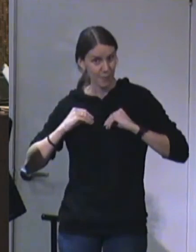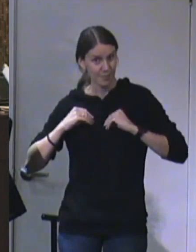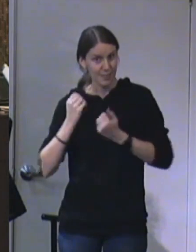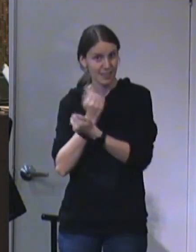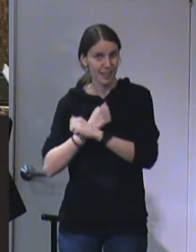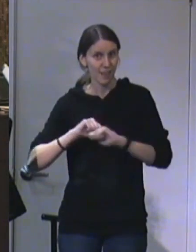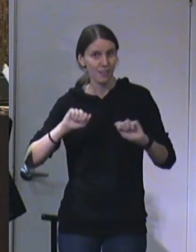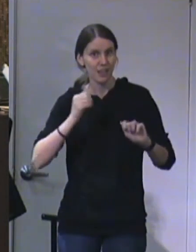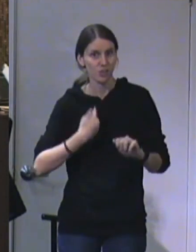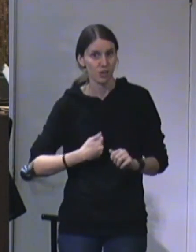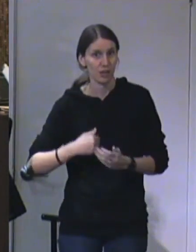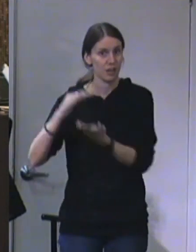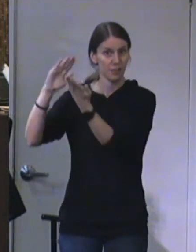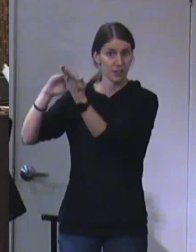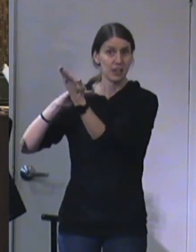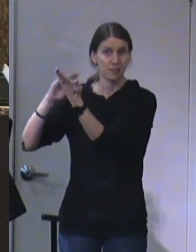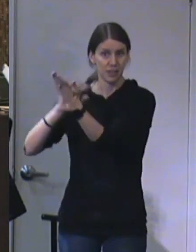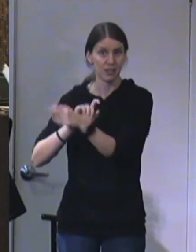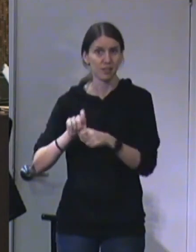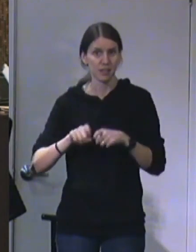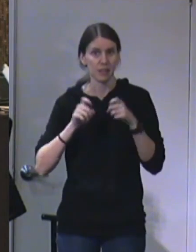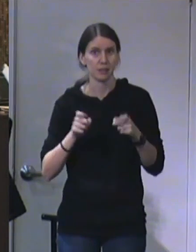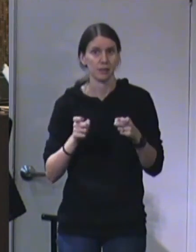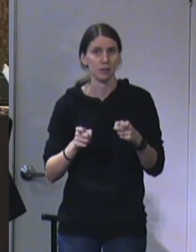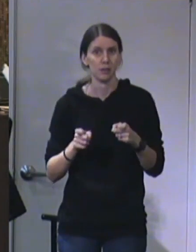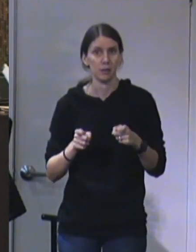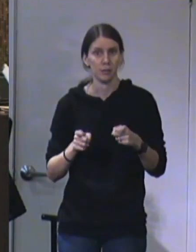Jesus and His forgiveness of sin,